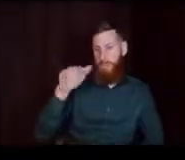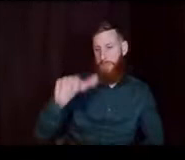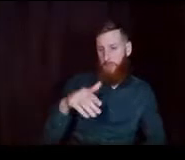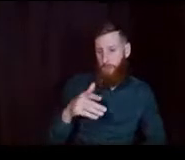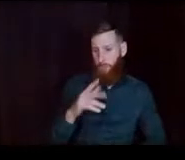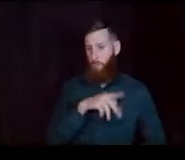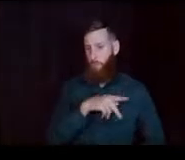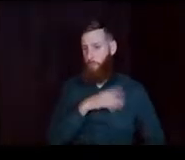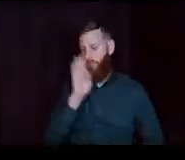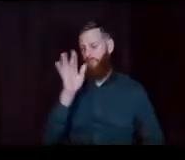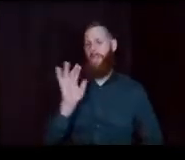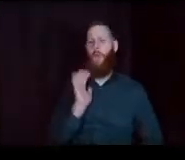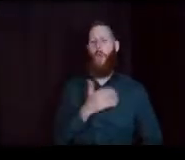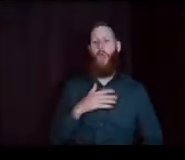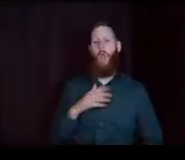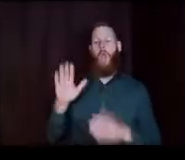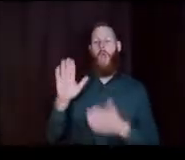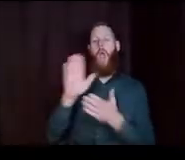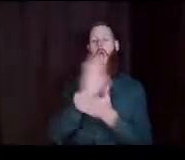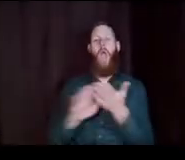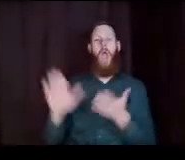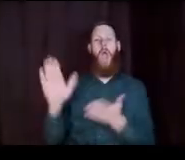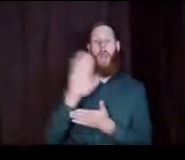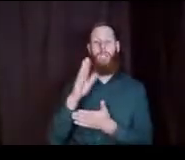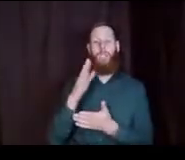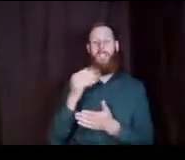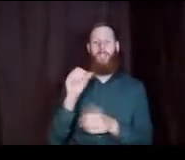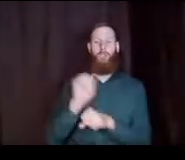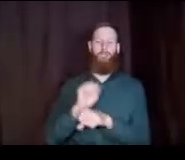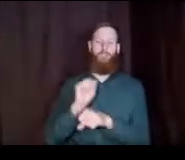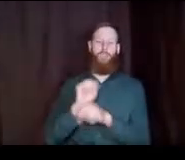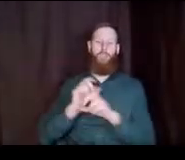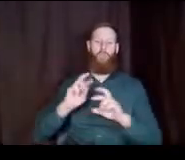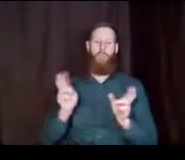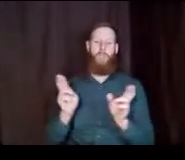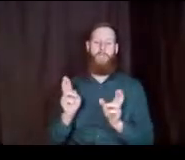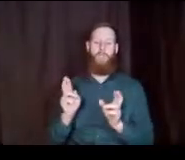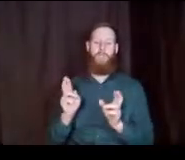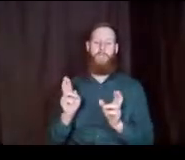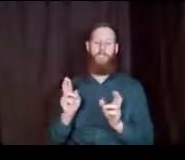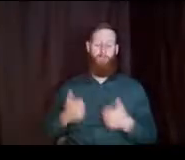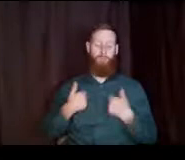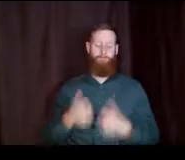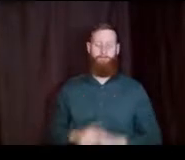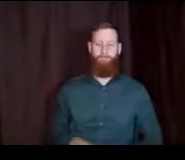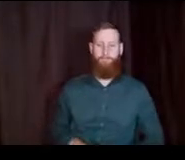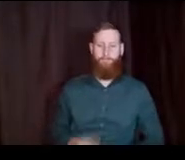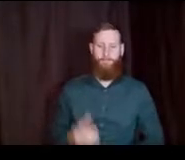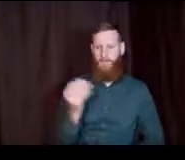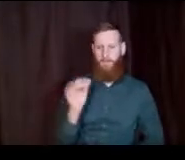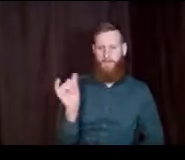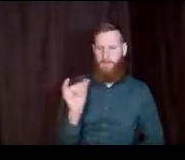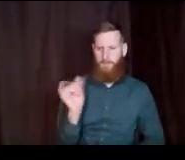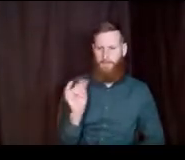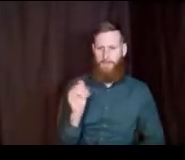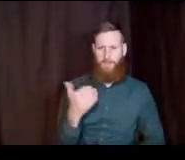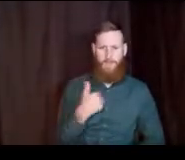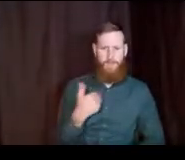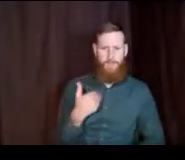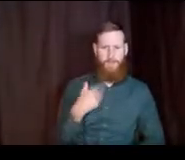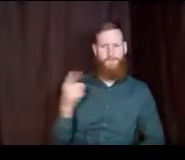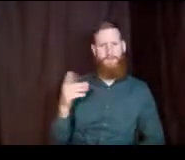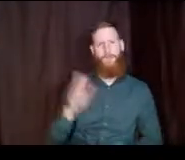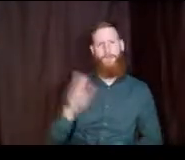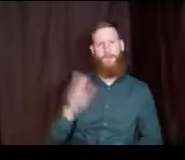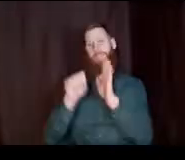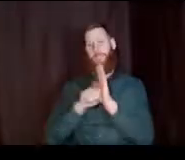our college and career readiness department address. And there's actually a very similar link. On the state website